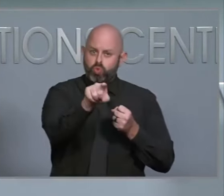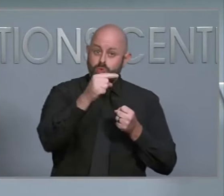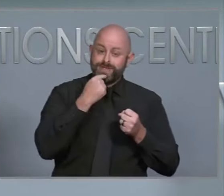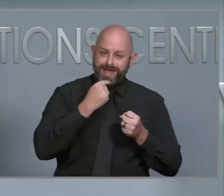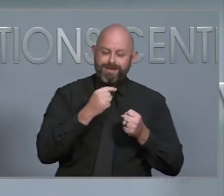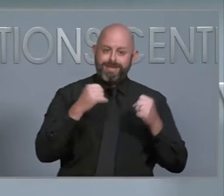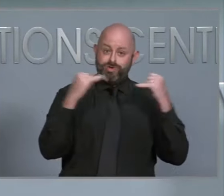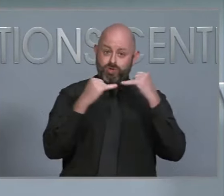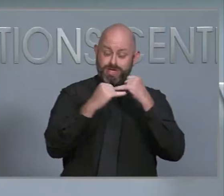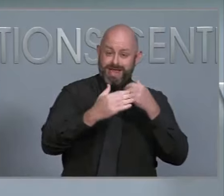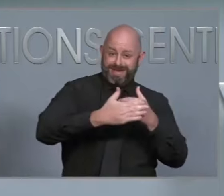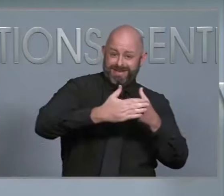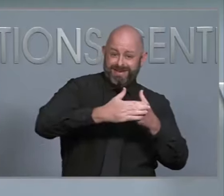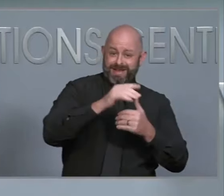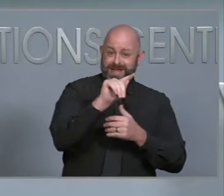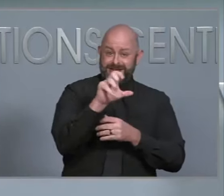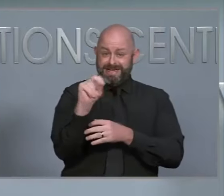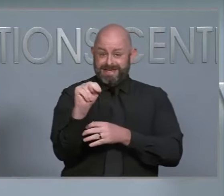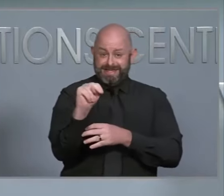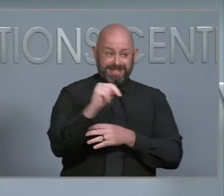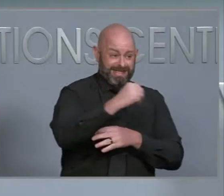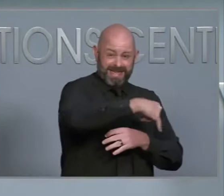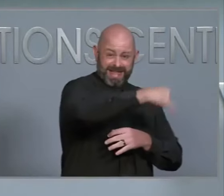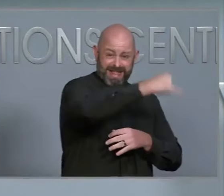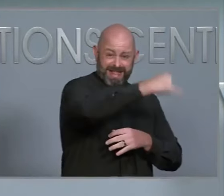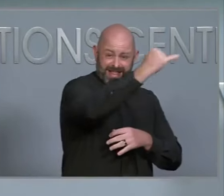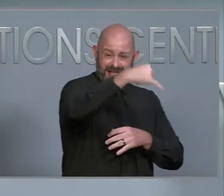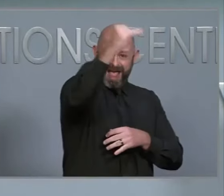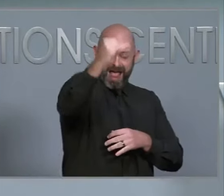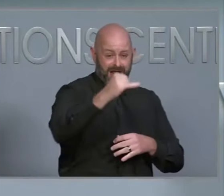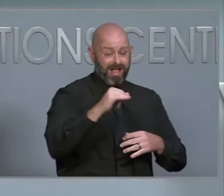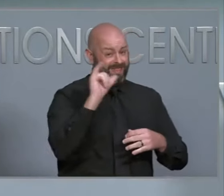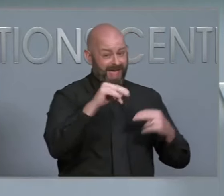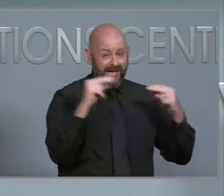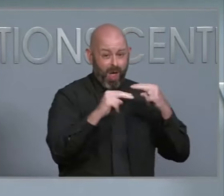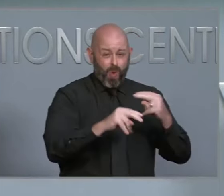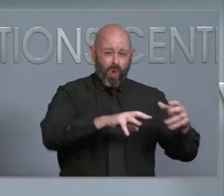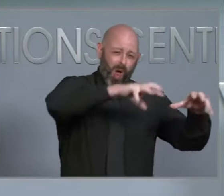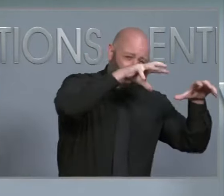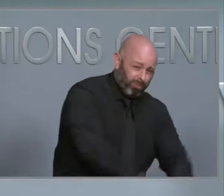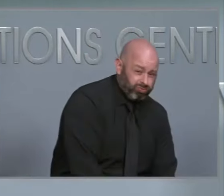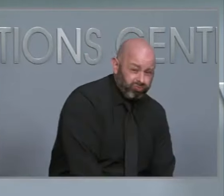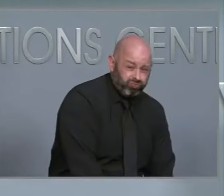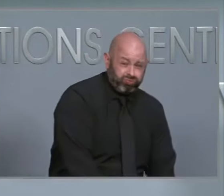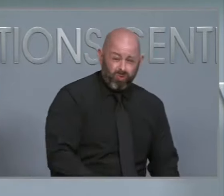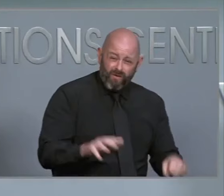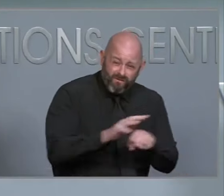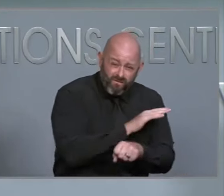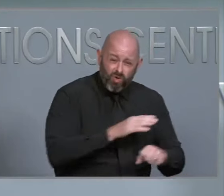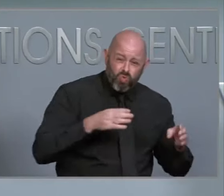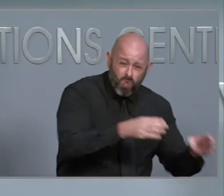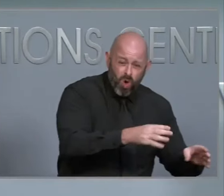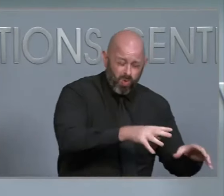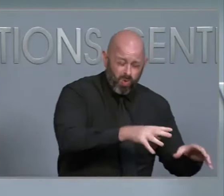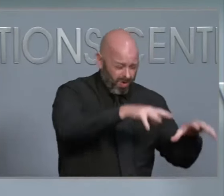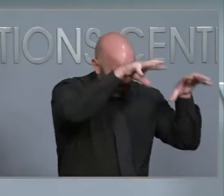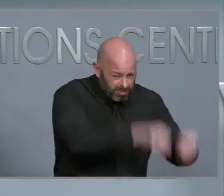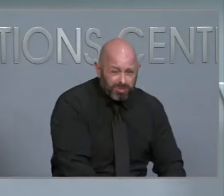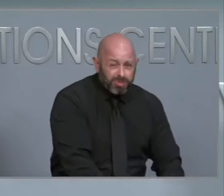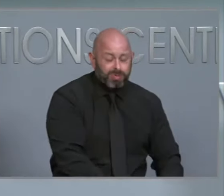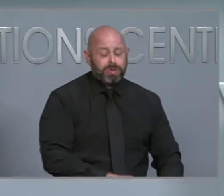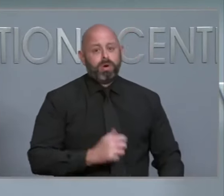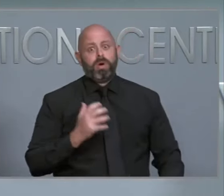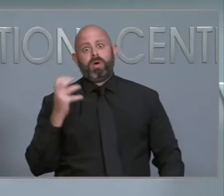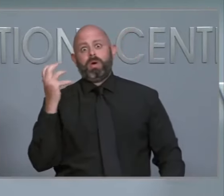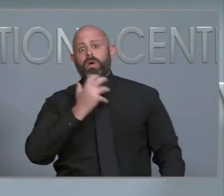significant amount of damage. And so even though it's a top priority of ours, it will take a long time to fix that. We're probably talking months